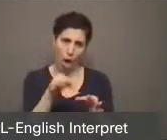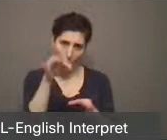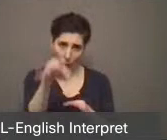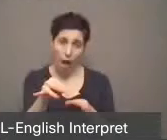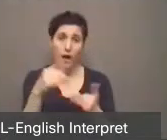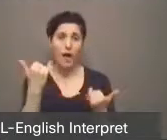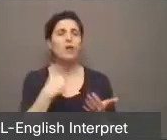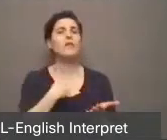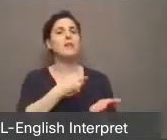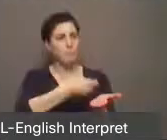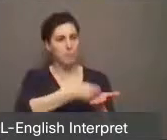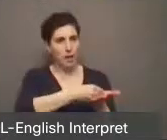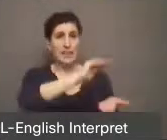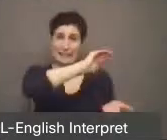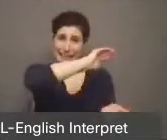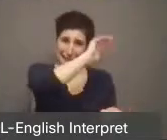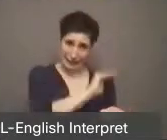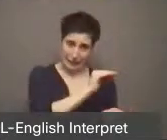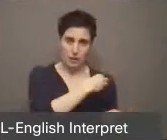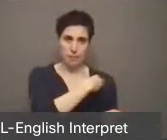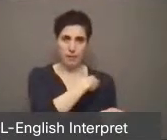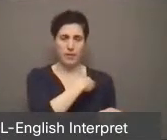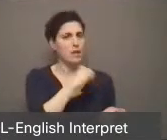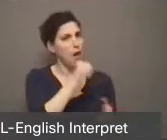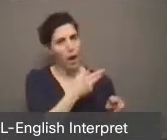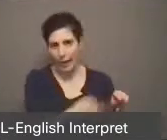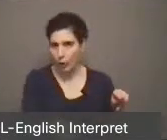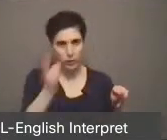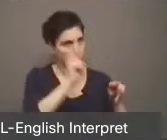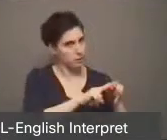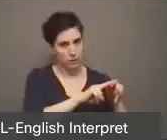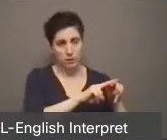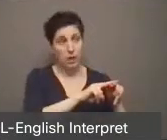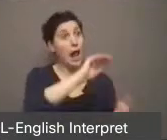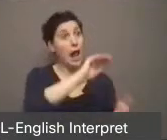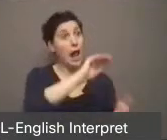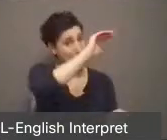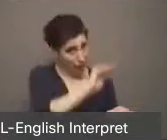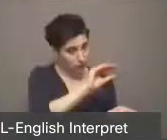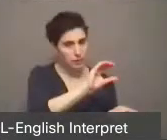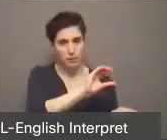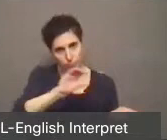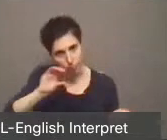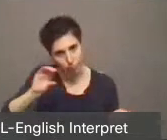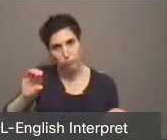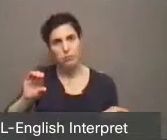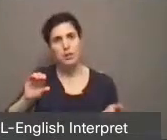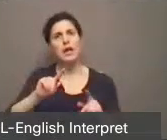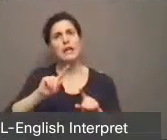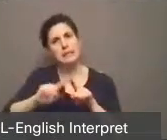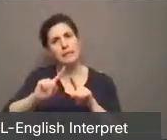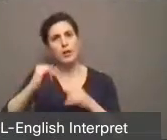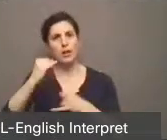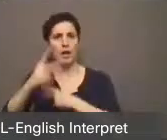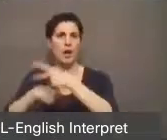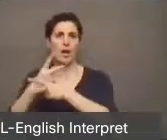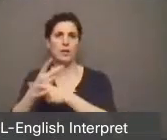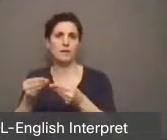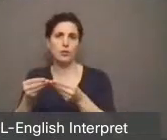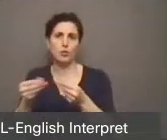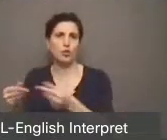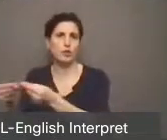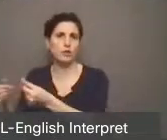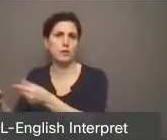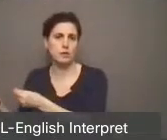from the police instead of increasing it and divert that to more upstream solutions. I think more funding should be going